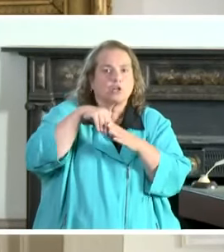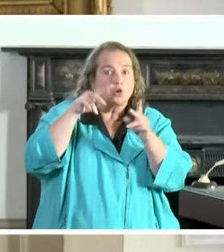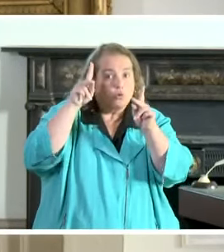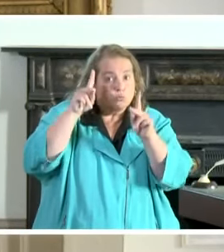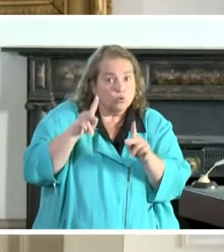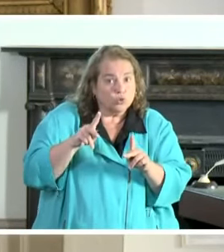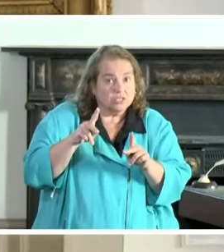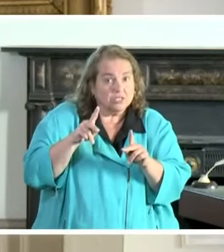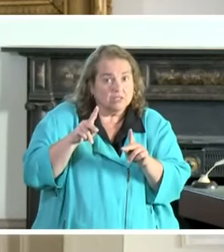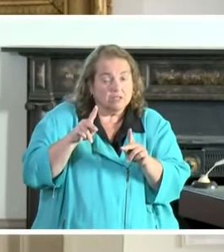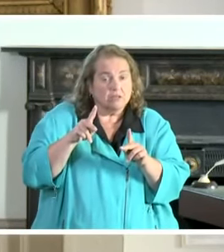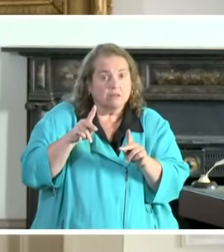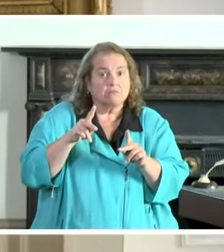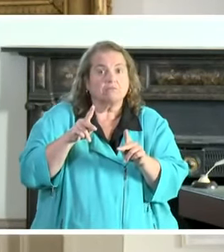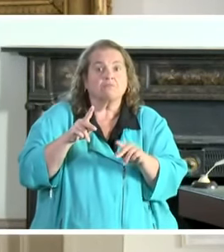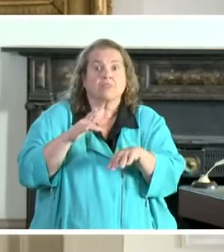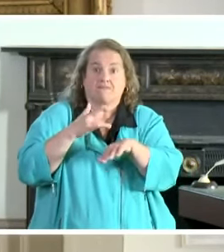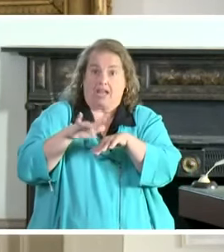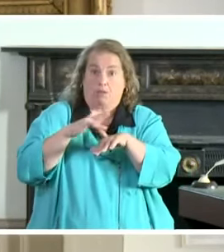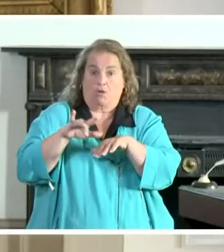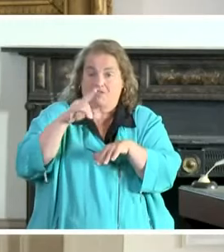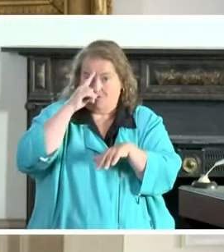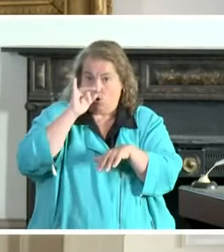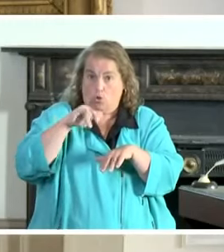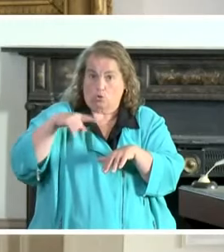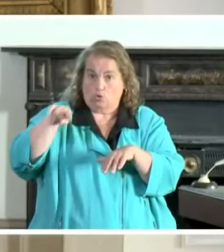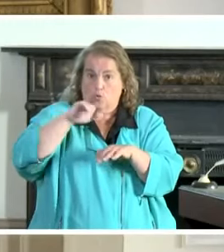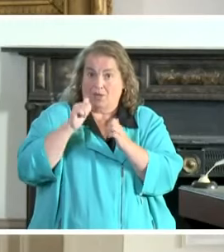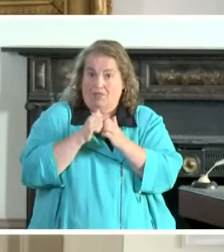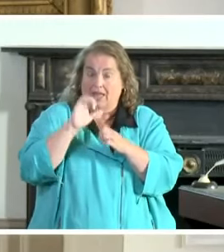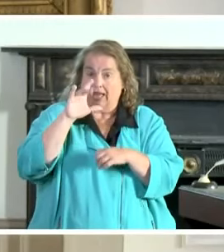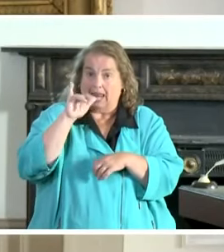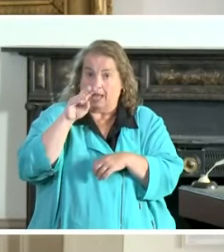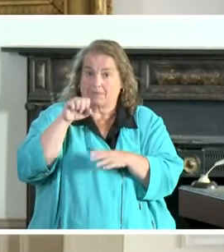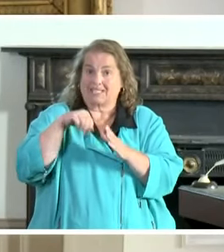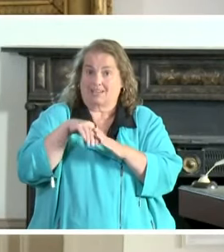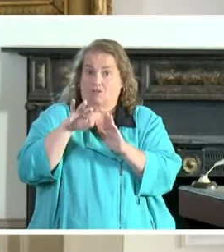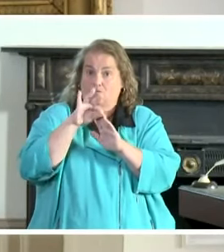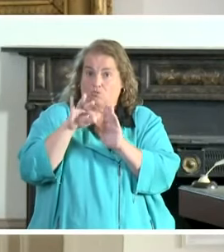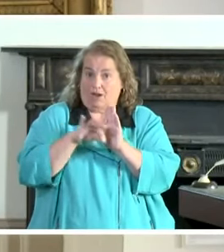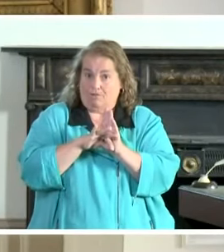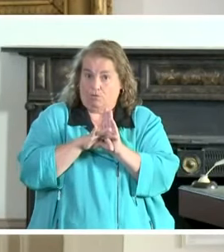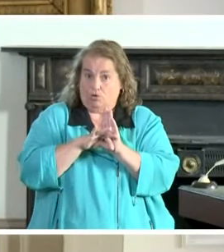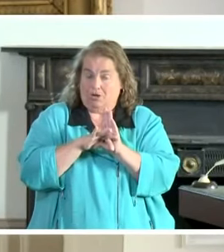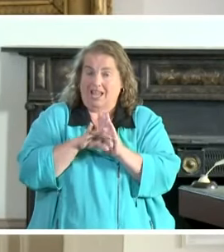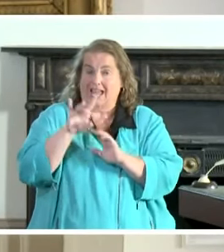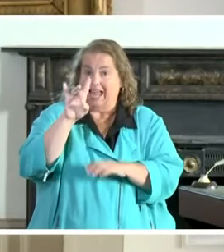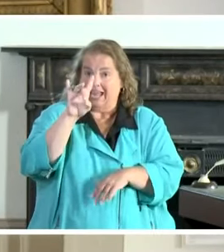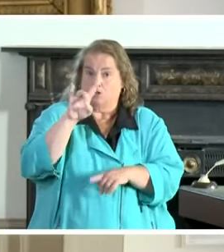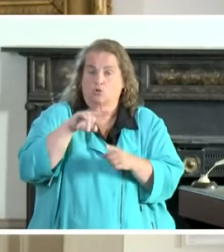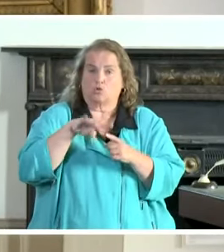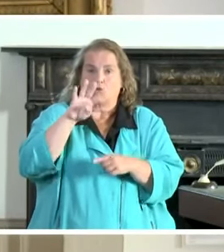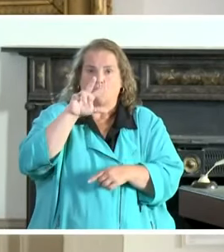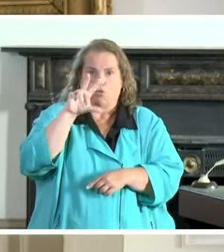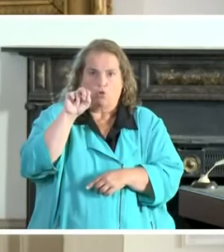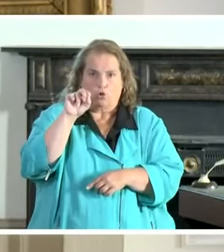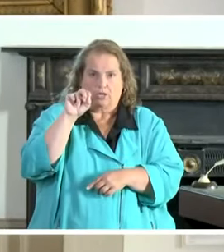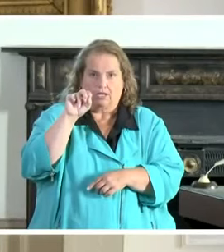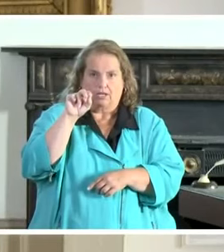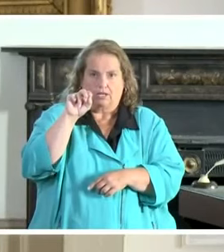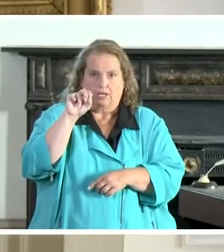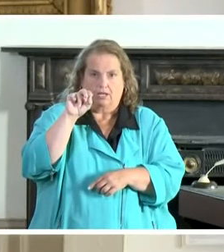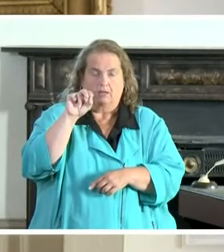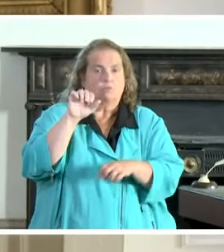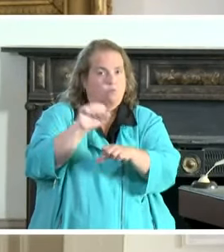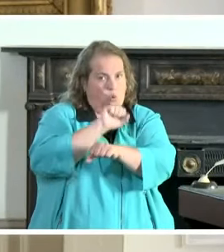availability for those with claims in Frankfurt, 8 o'clock to 4.30. It's going to be